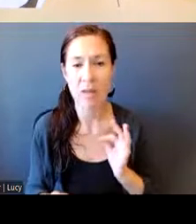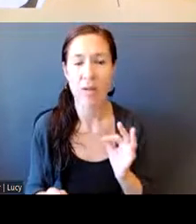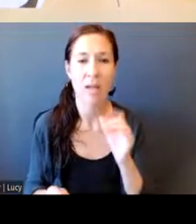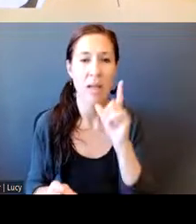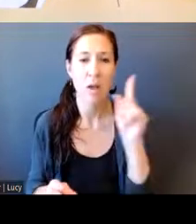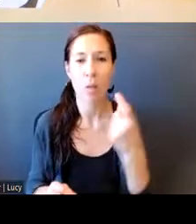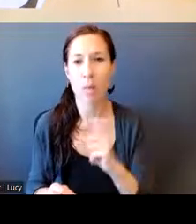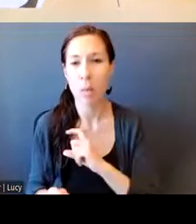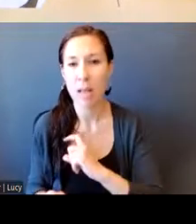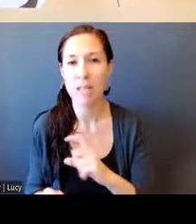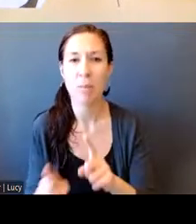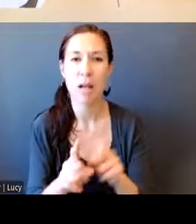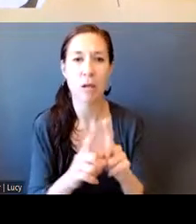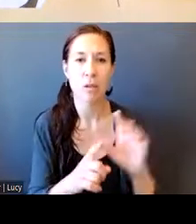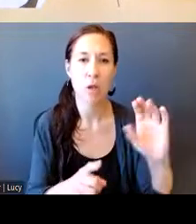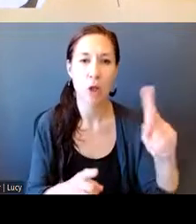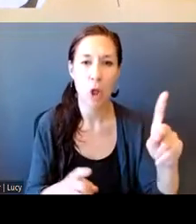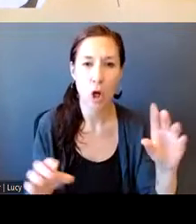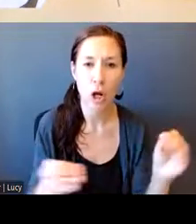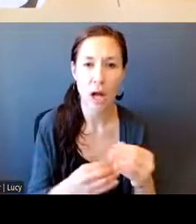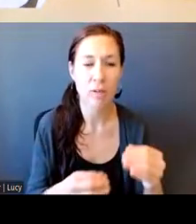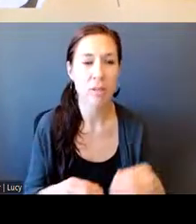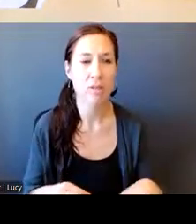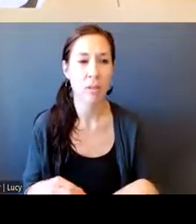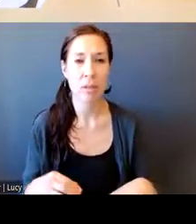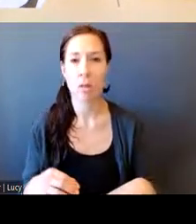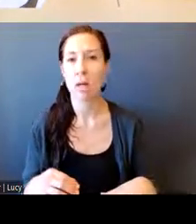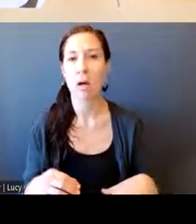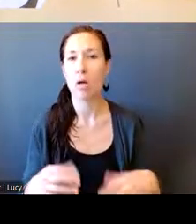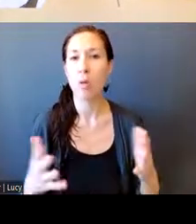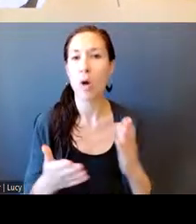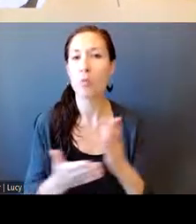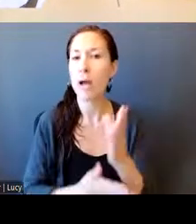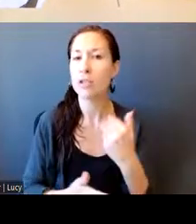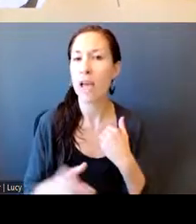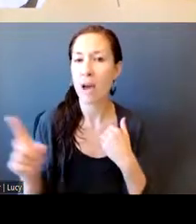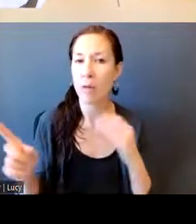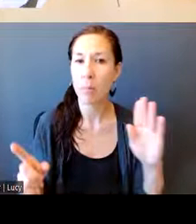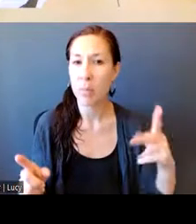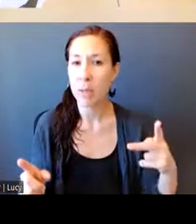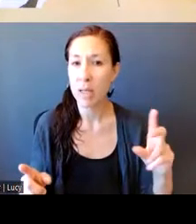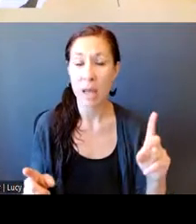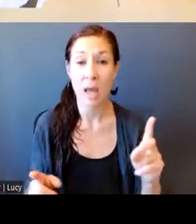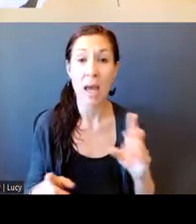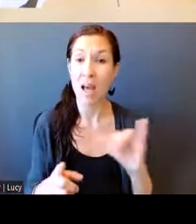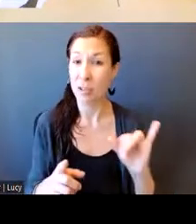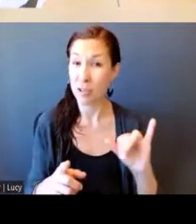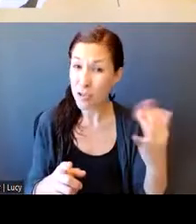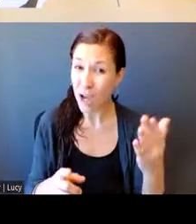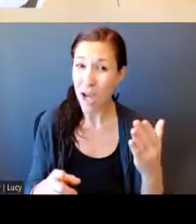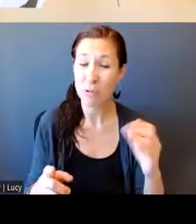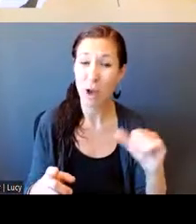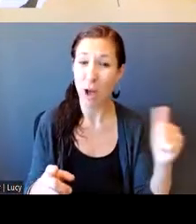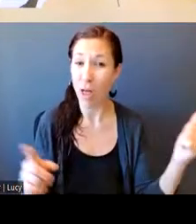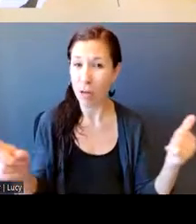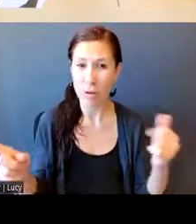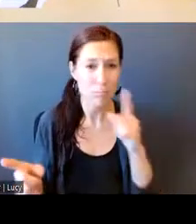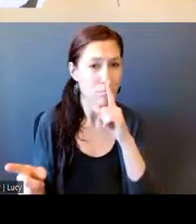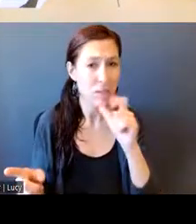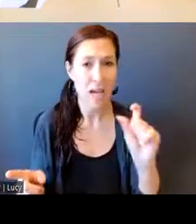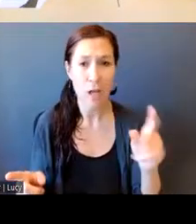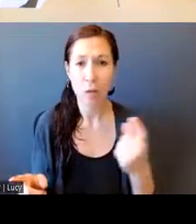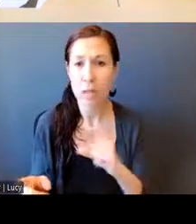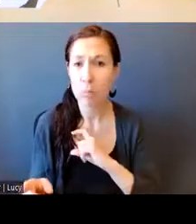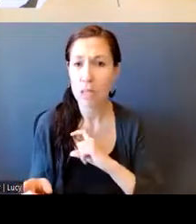know what you can do at the Boston Police Department, um, and not just be a police officer. They do have a law department. They do